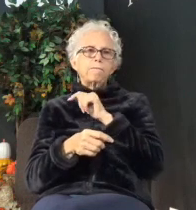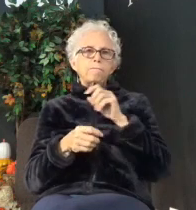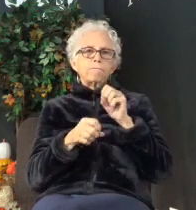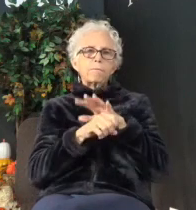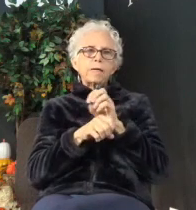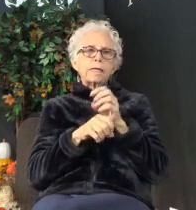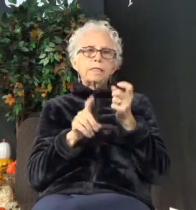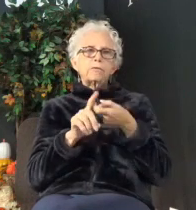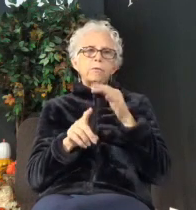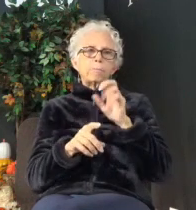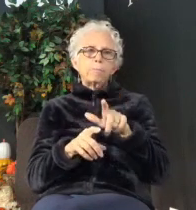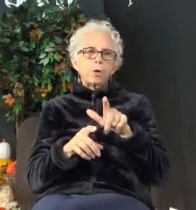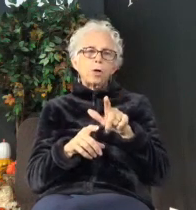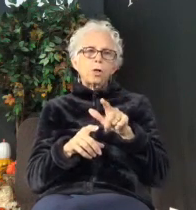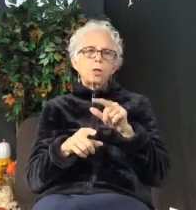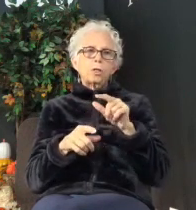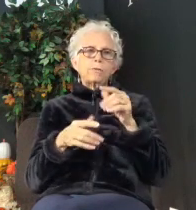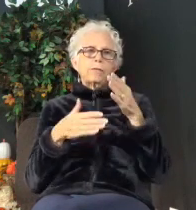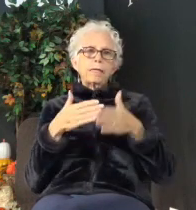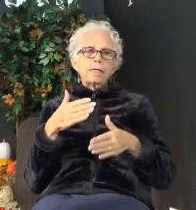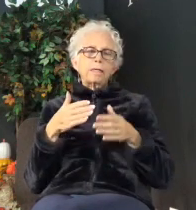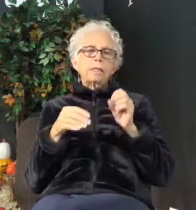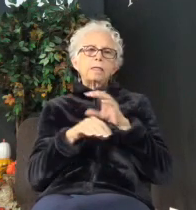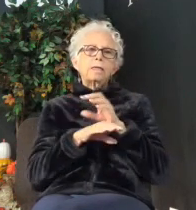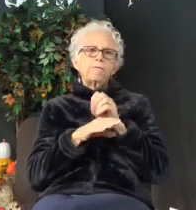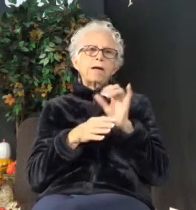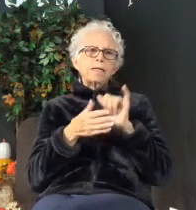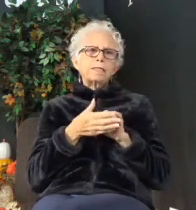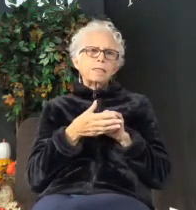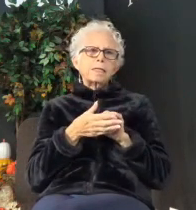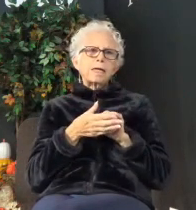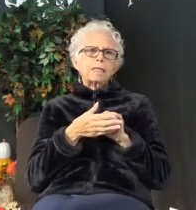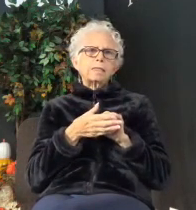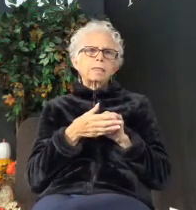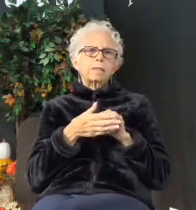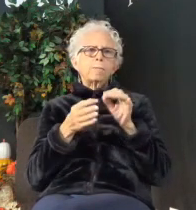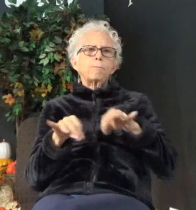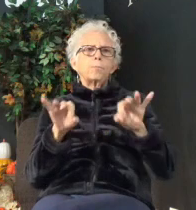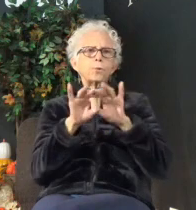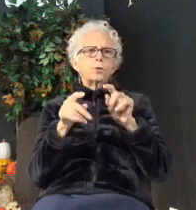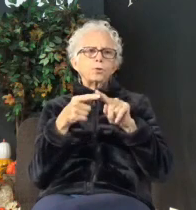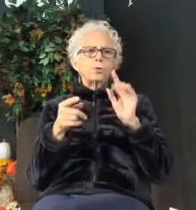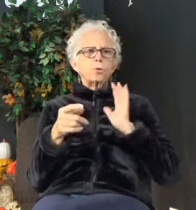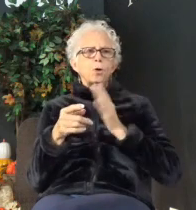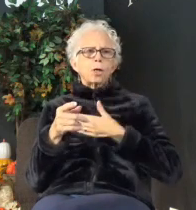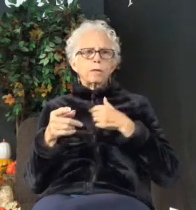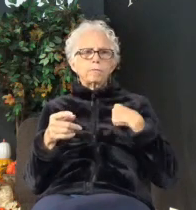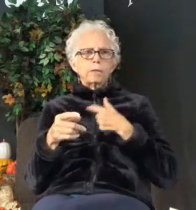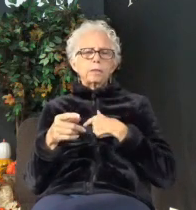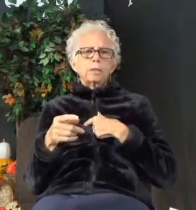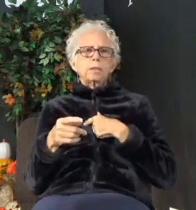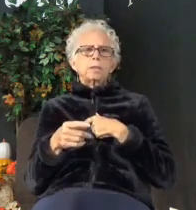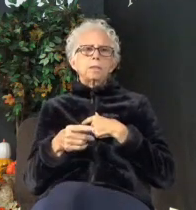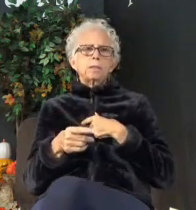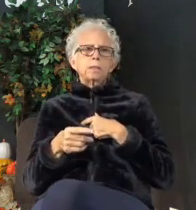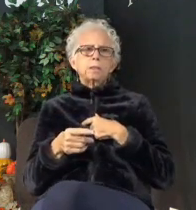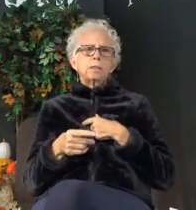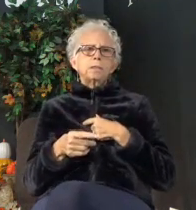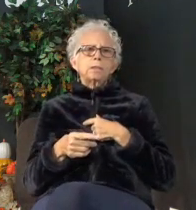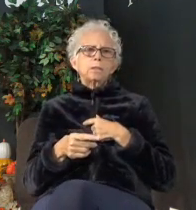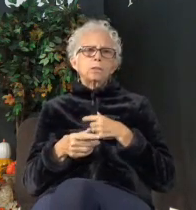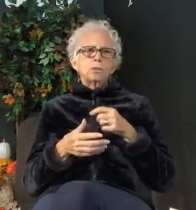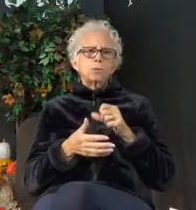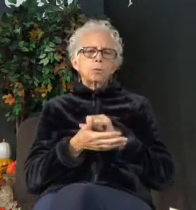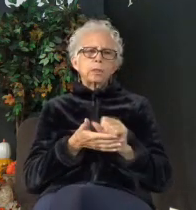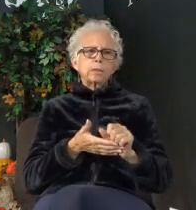his closing statement. This advice that's so fitting to all of us. All of us that we can glean Scripture. We